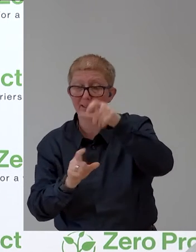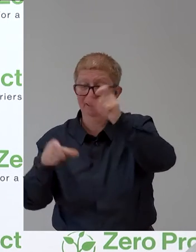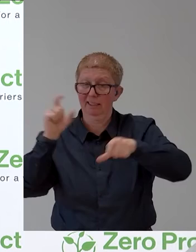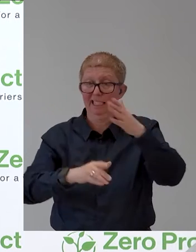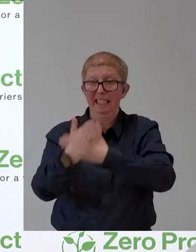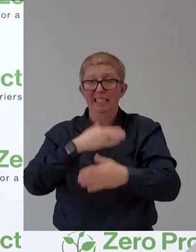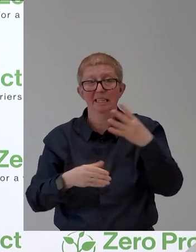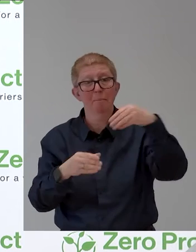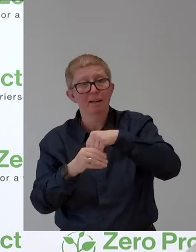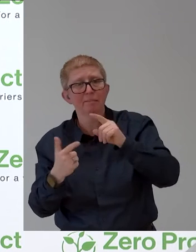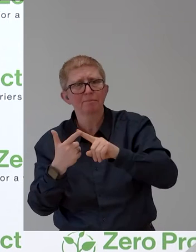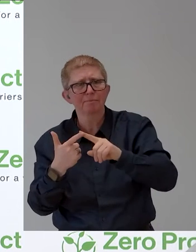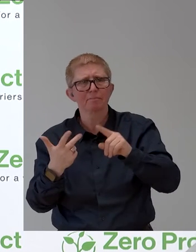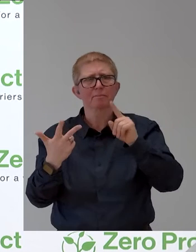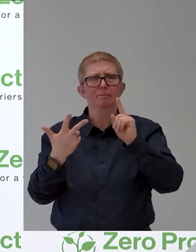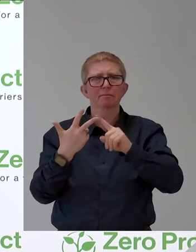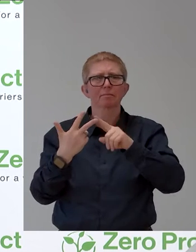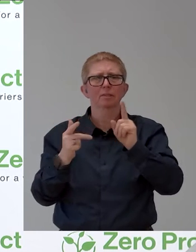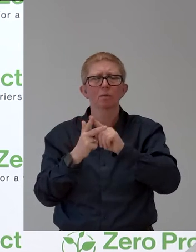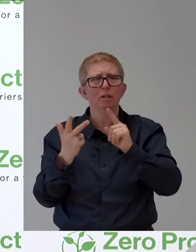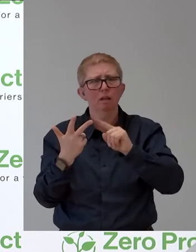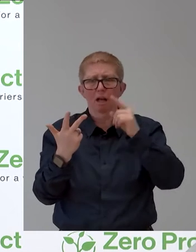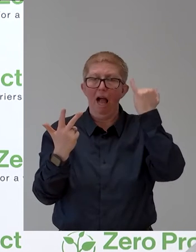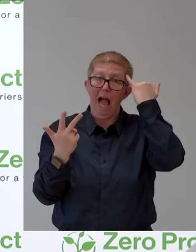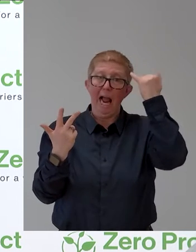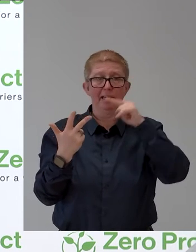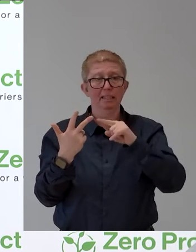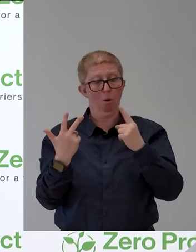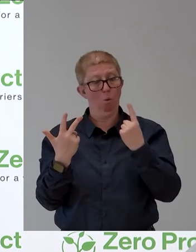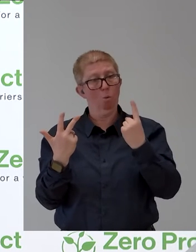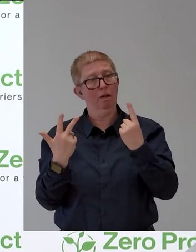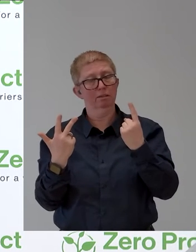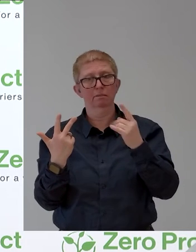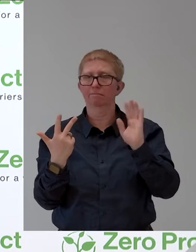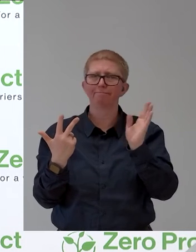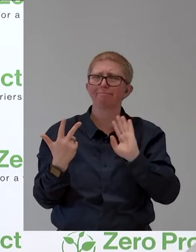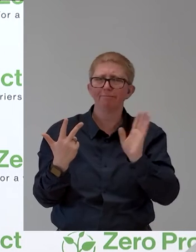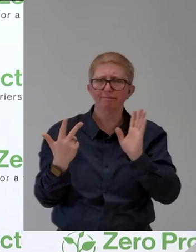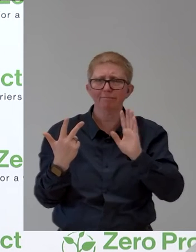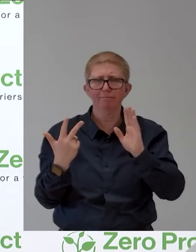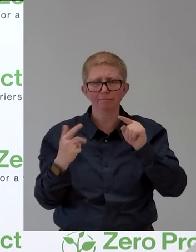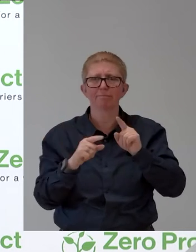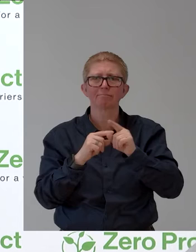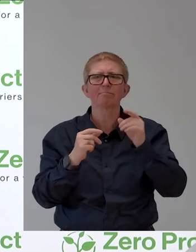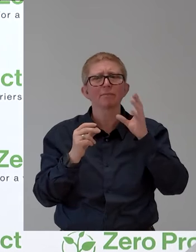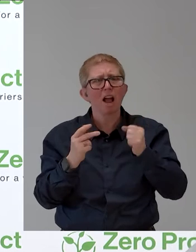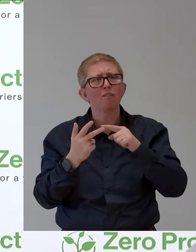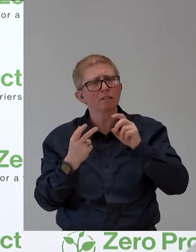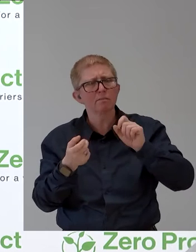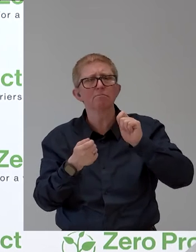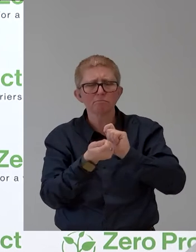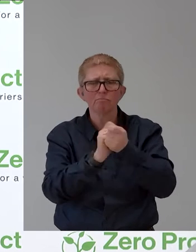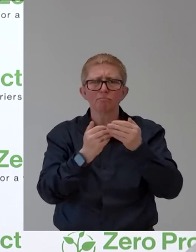not a thing which is only an idea. And the third criteria is scalability. So we want to scale, we want to multiply,